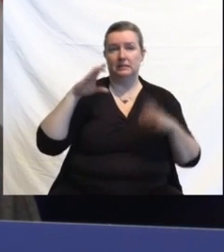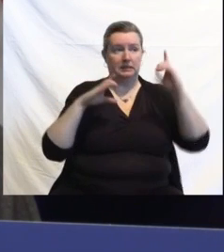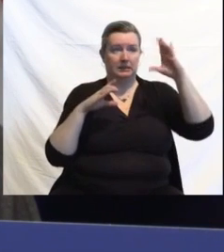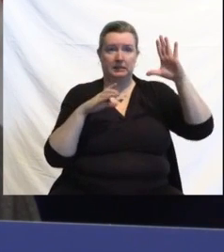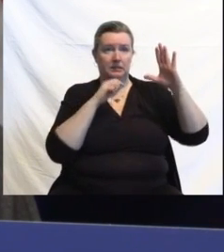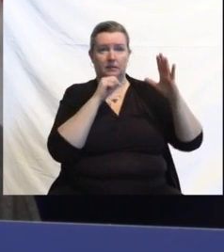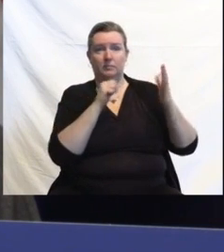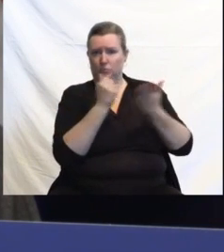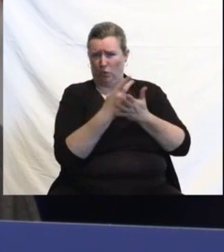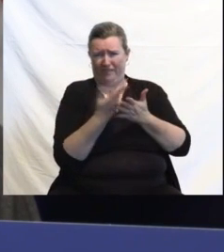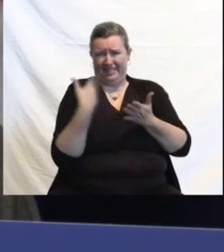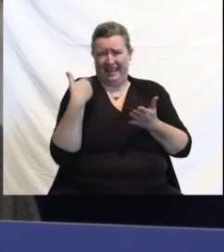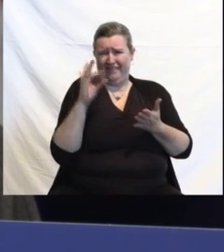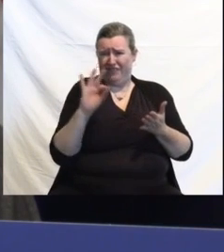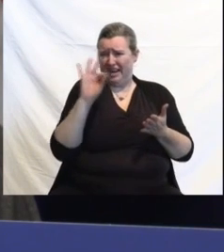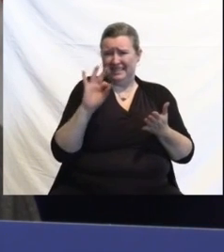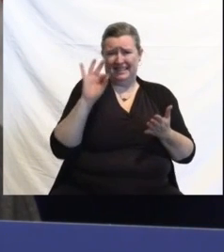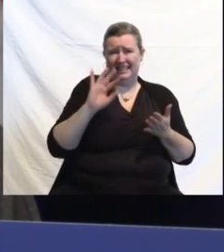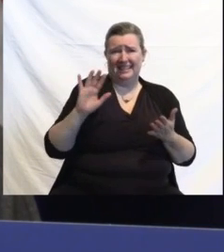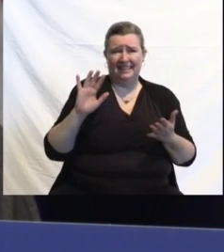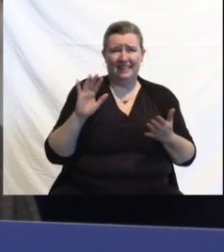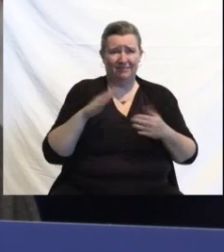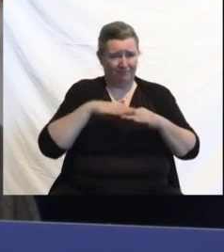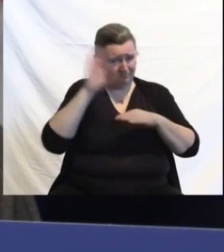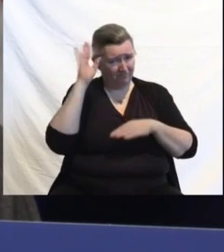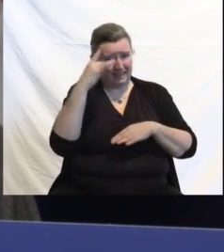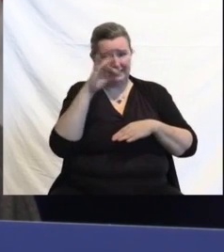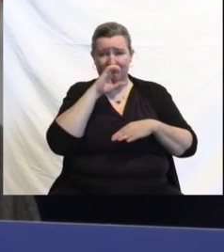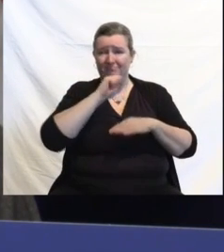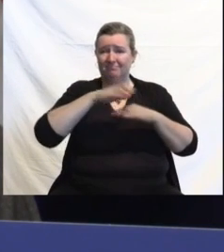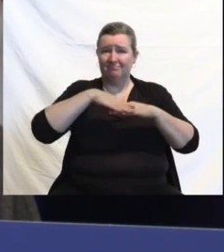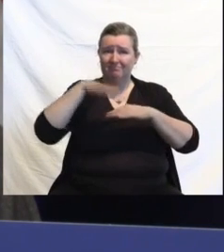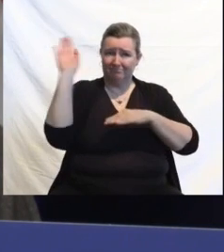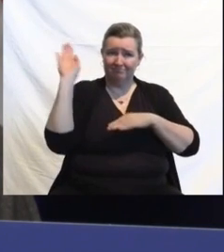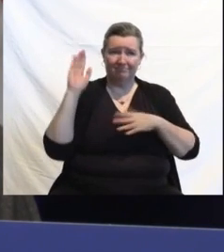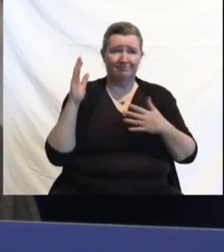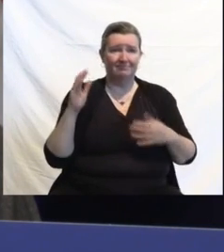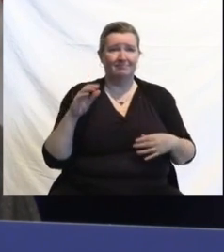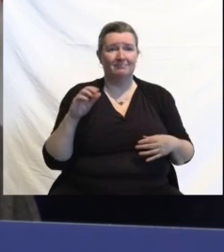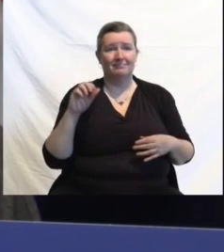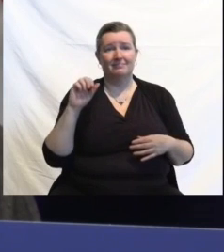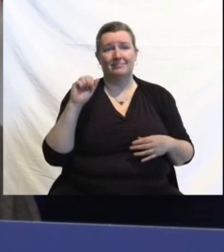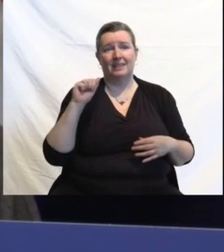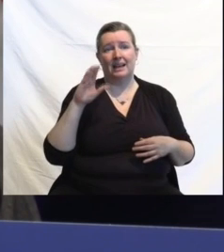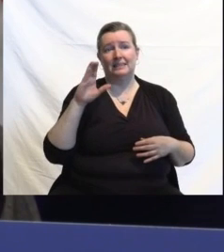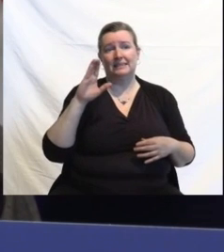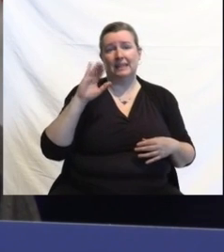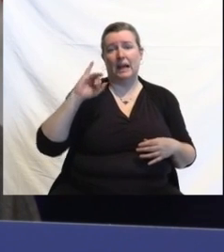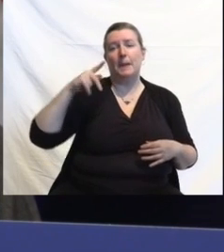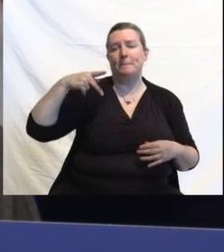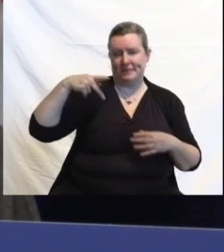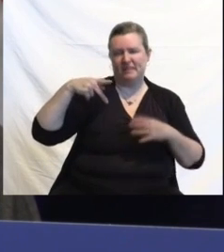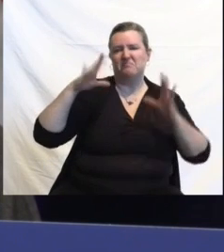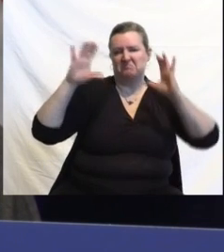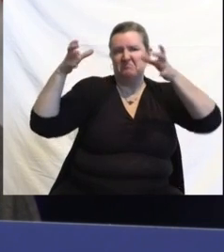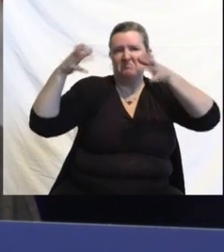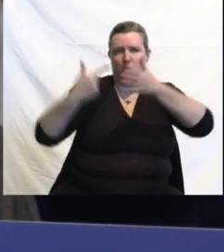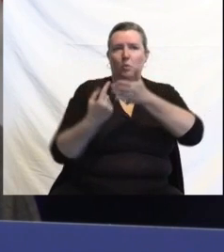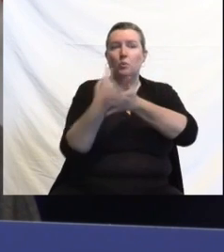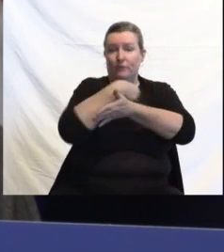because there's a recognition based on the data that ACIP had reviewed on, you know, on Friday and earlier rather